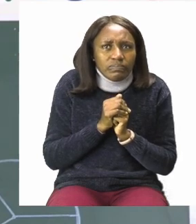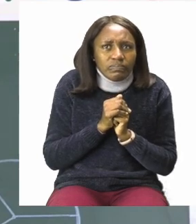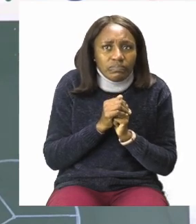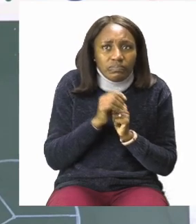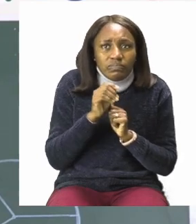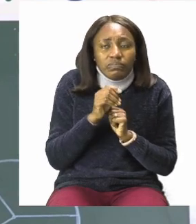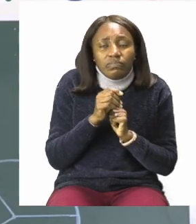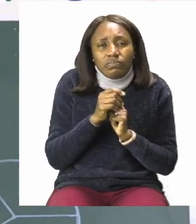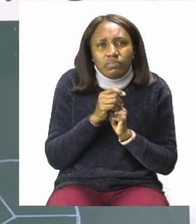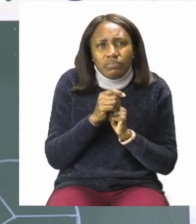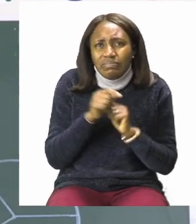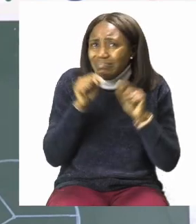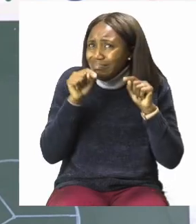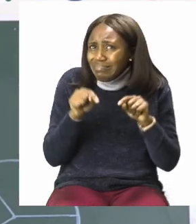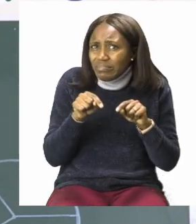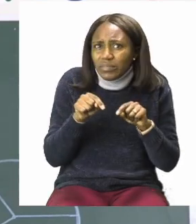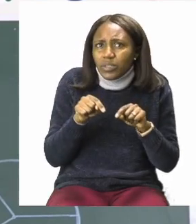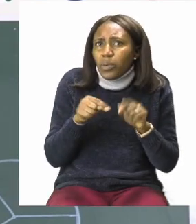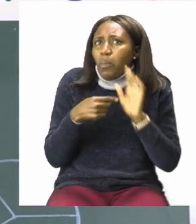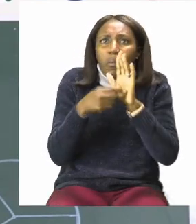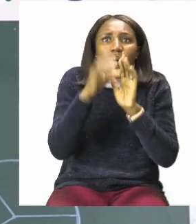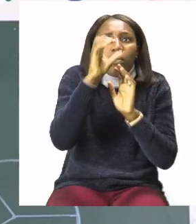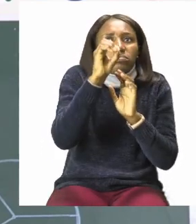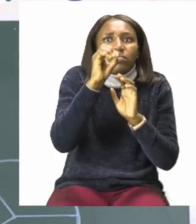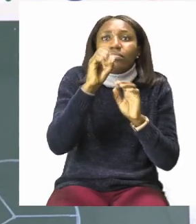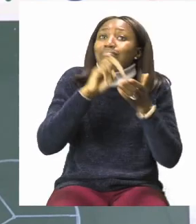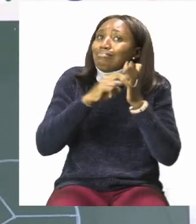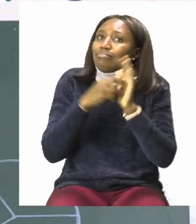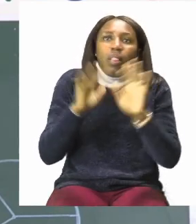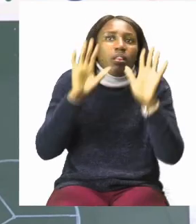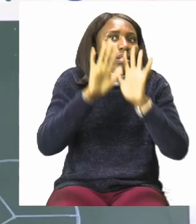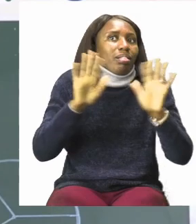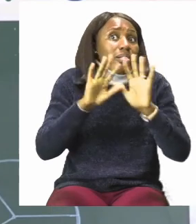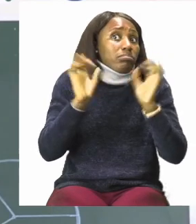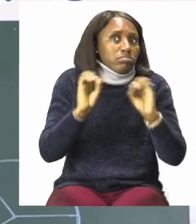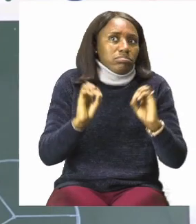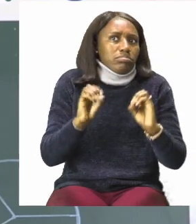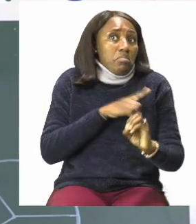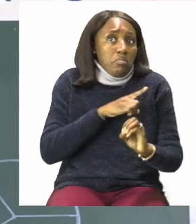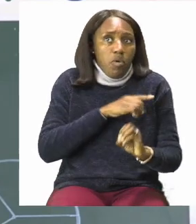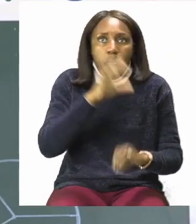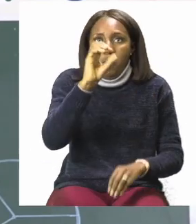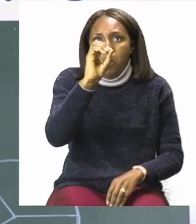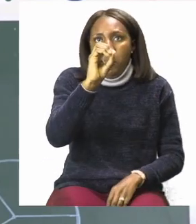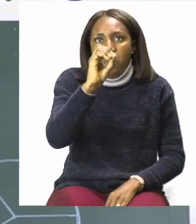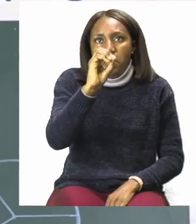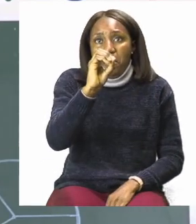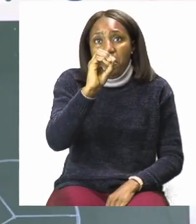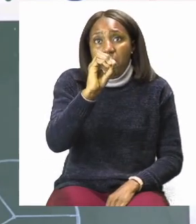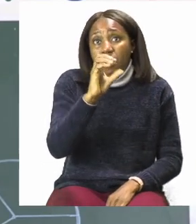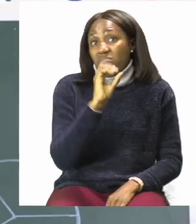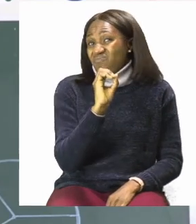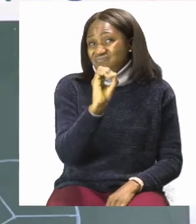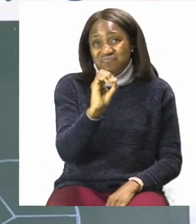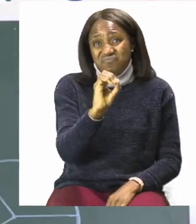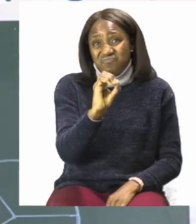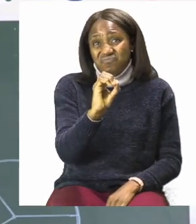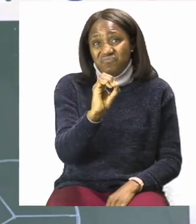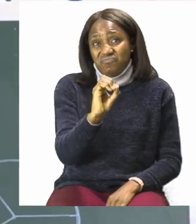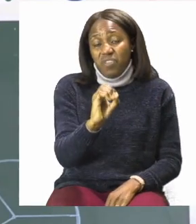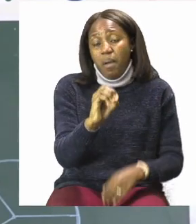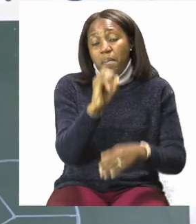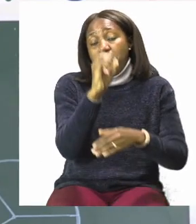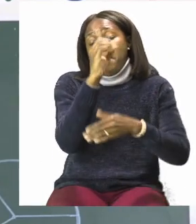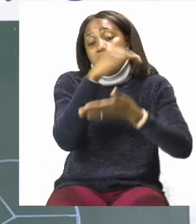color and in this case we're not coloring anything because it says zero. All we needed to do was just cut our